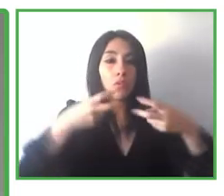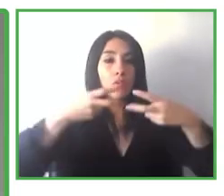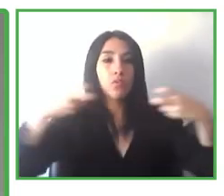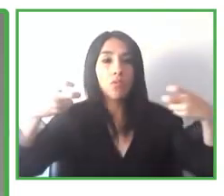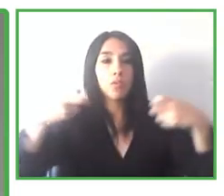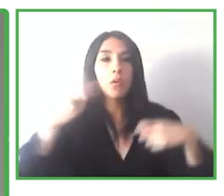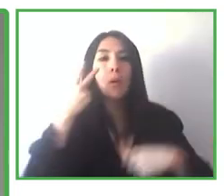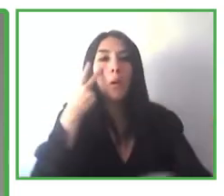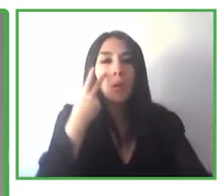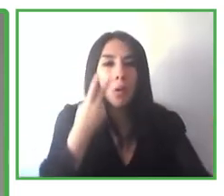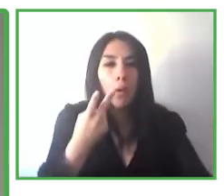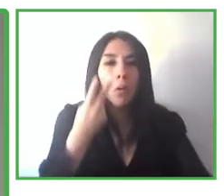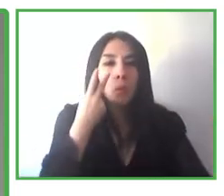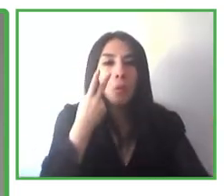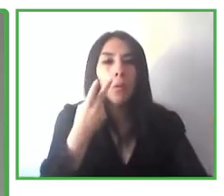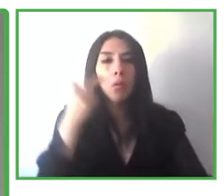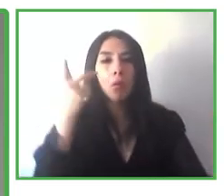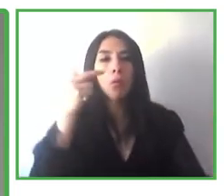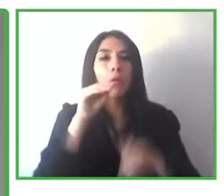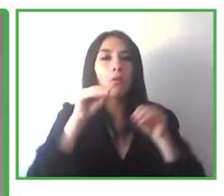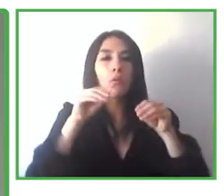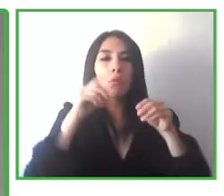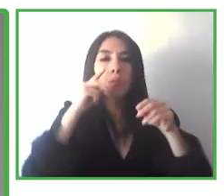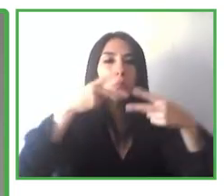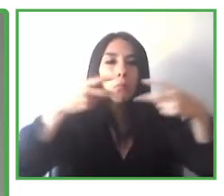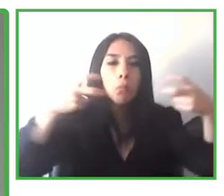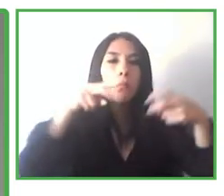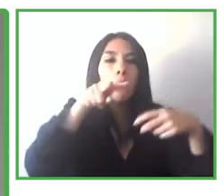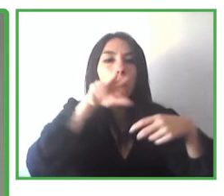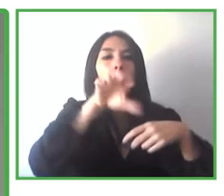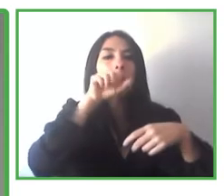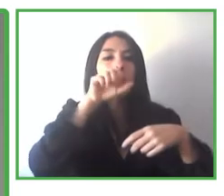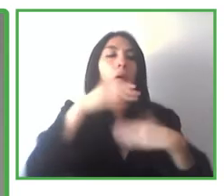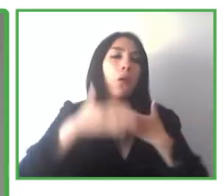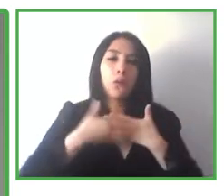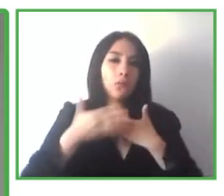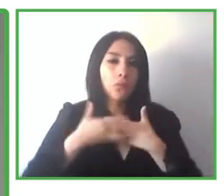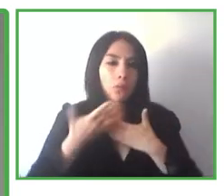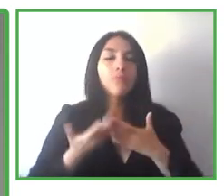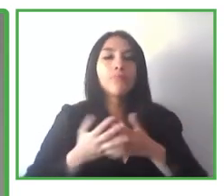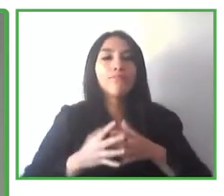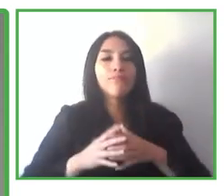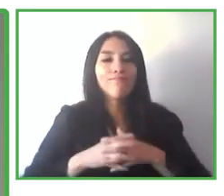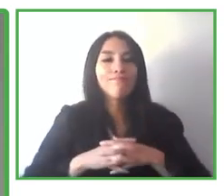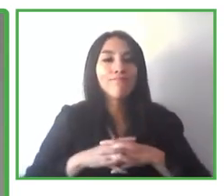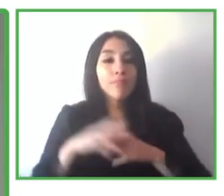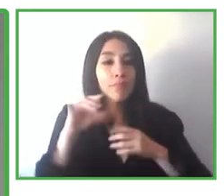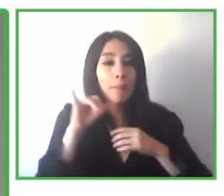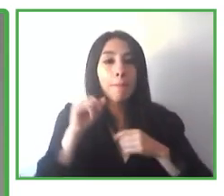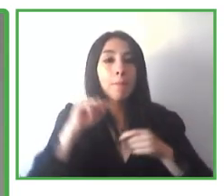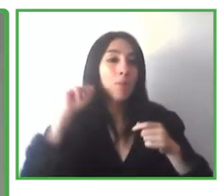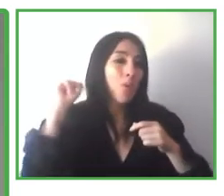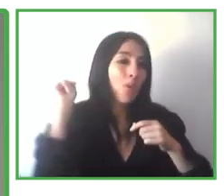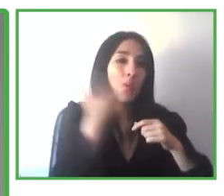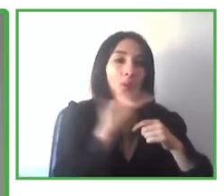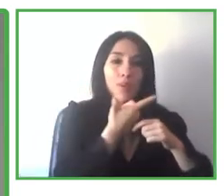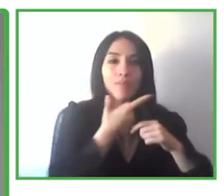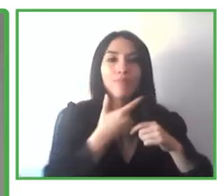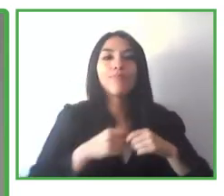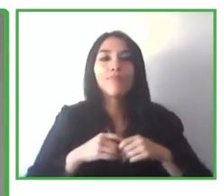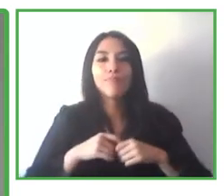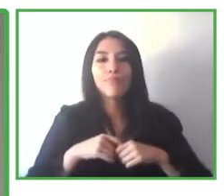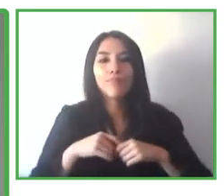that children with learning disabilities find it easier to follow the class so that also